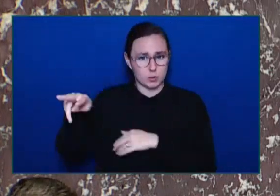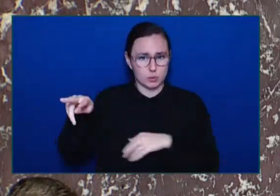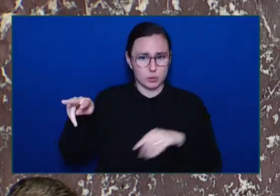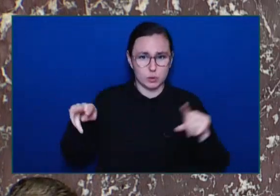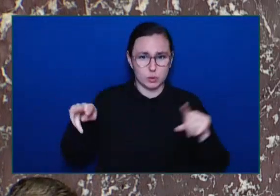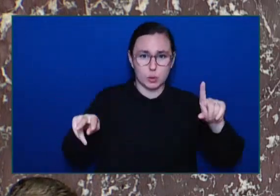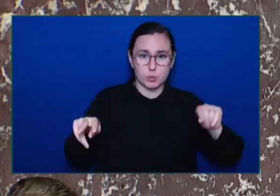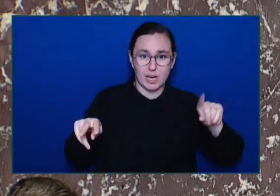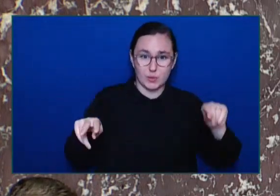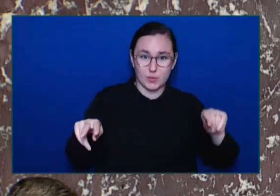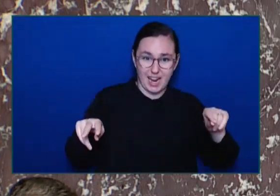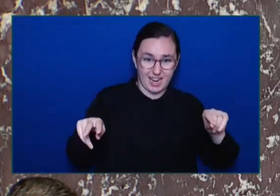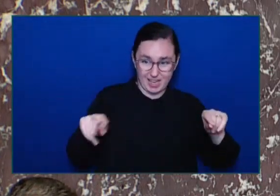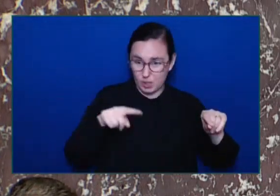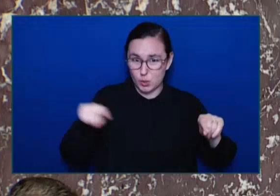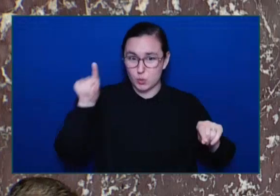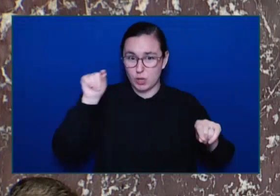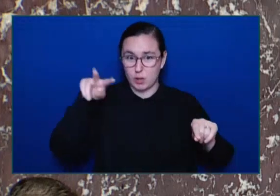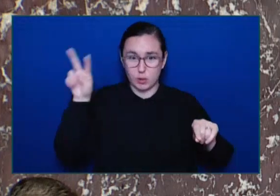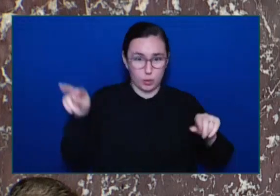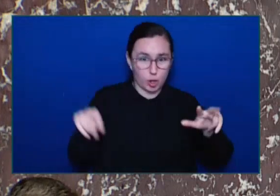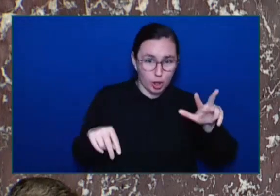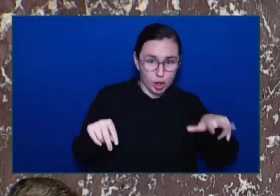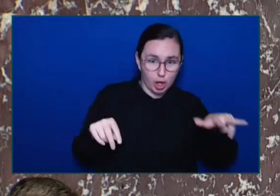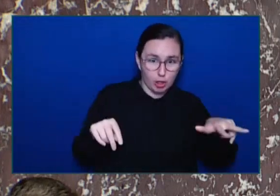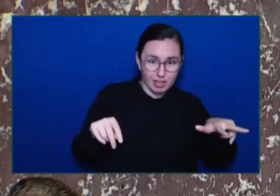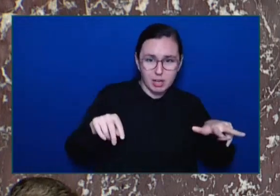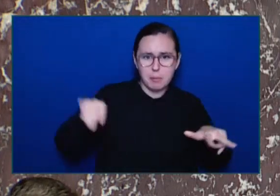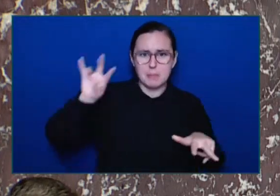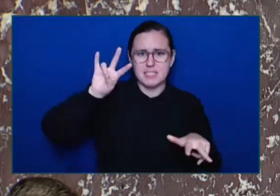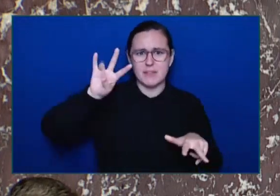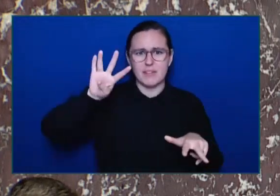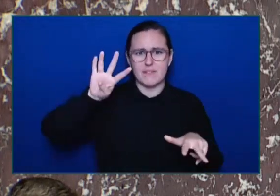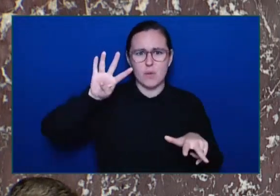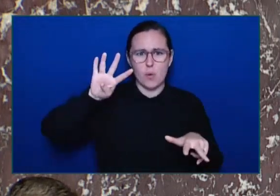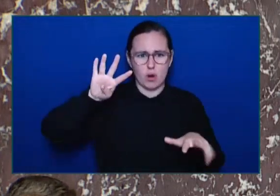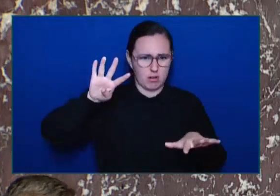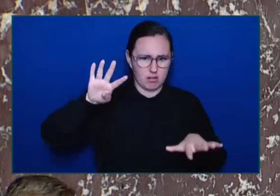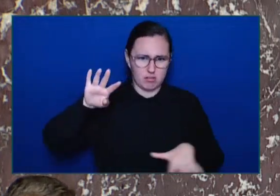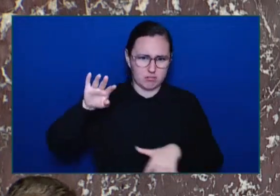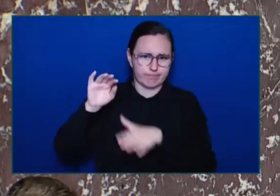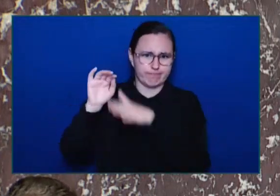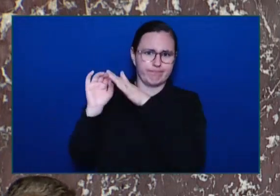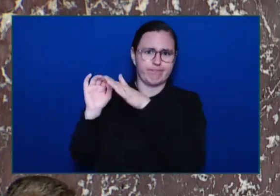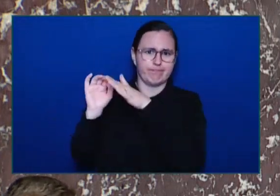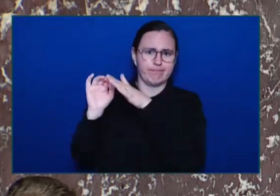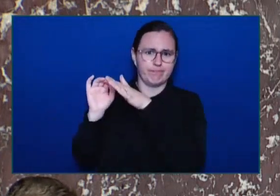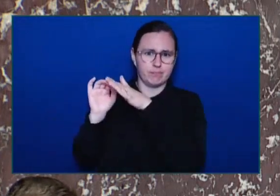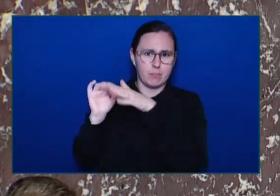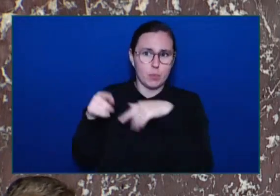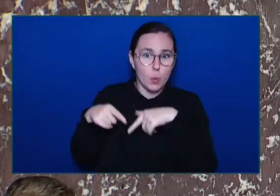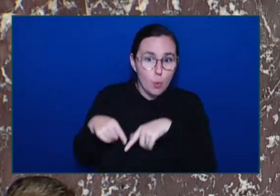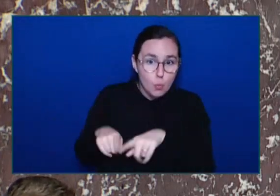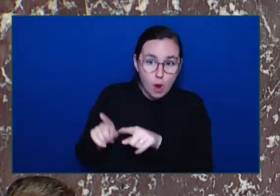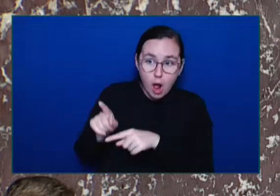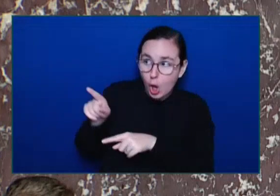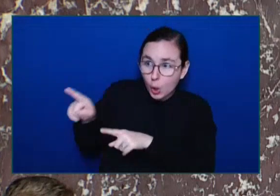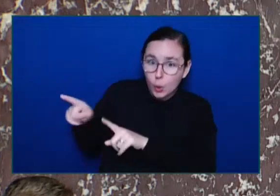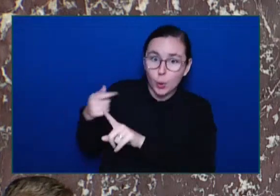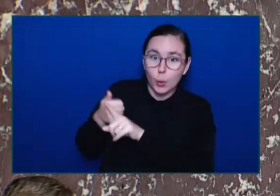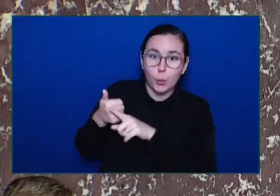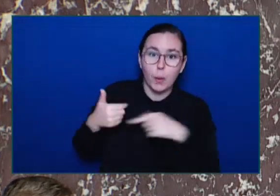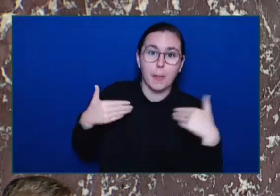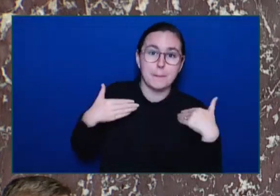33 million to 74 million While he was the minister responsible The ultimate accountability for these taxpayers'